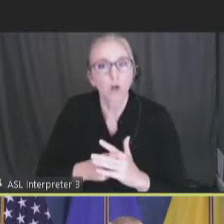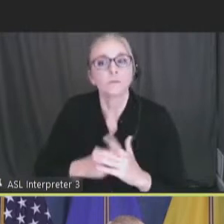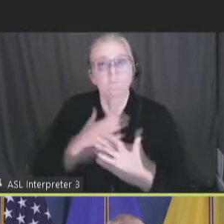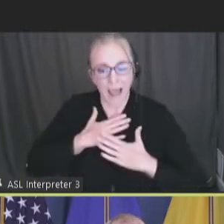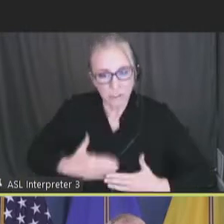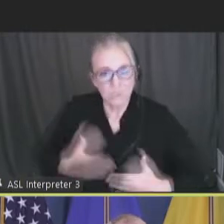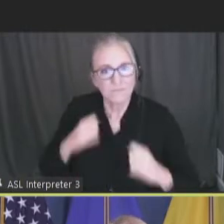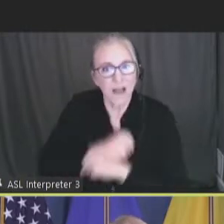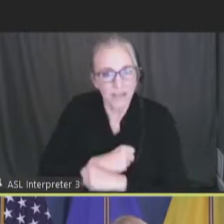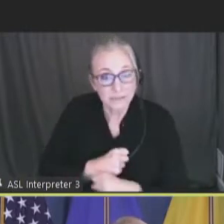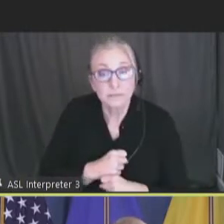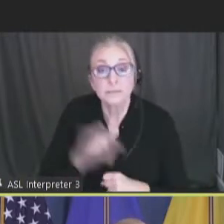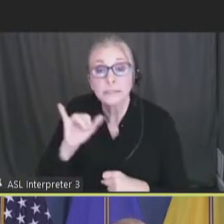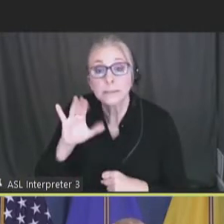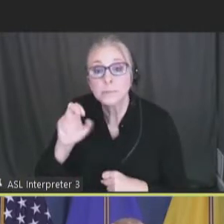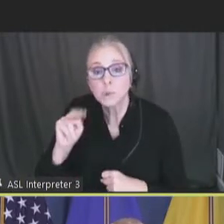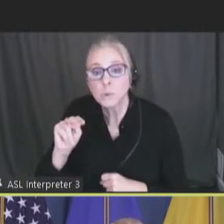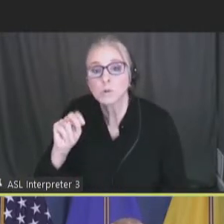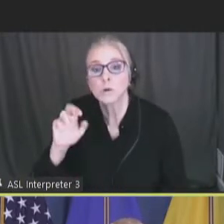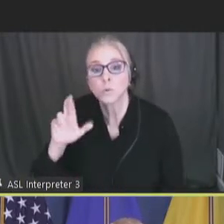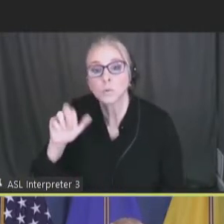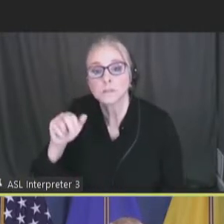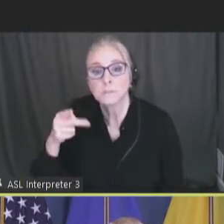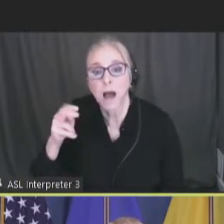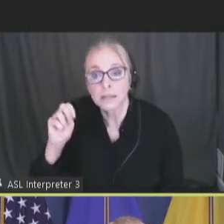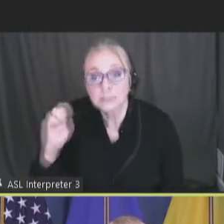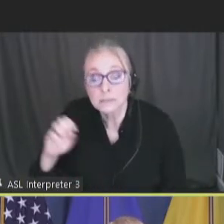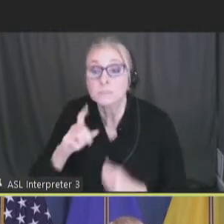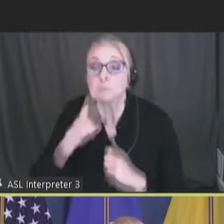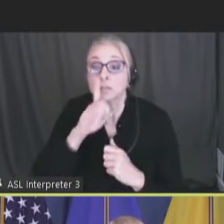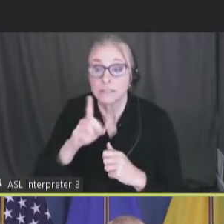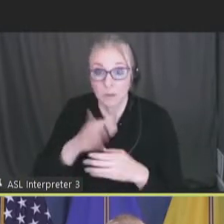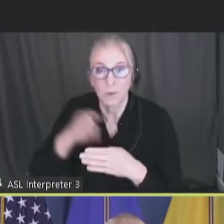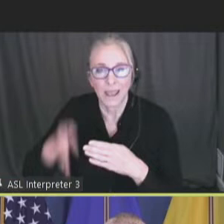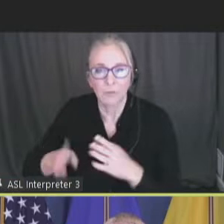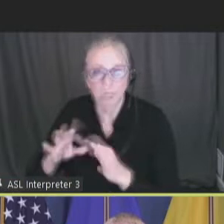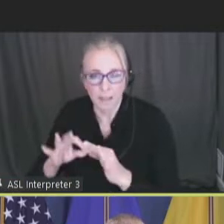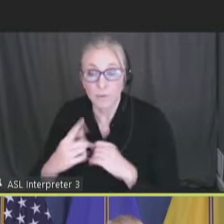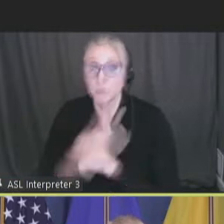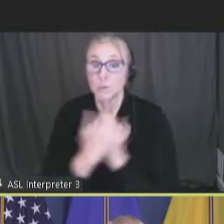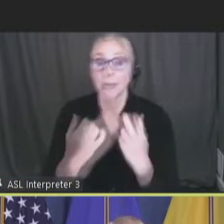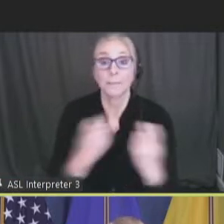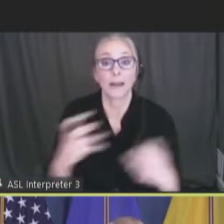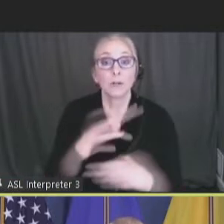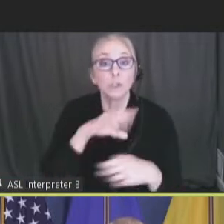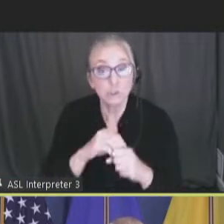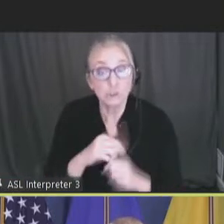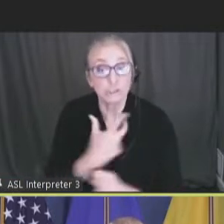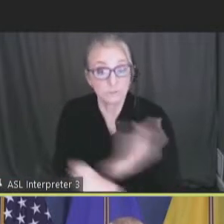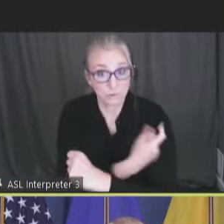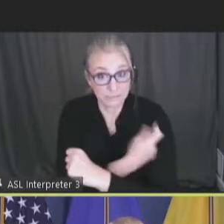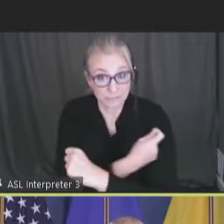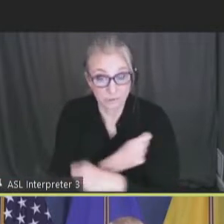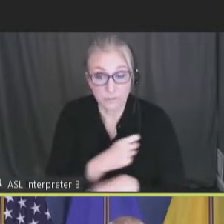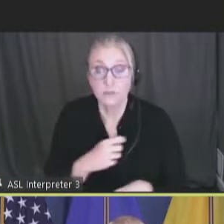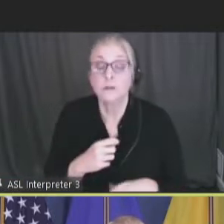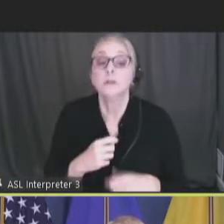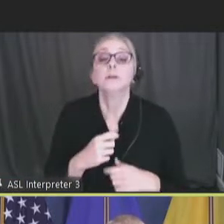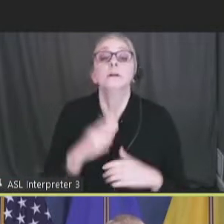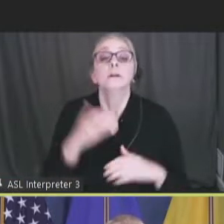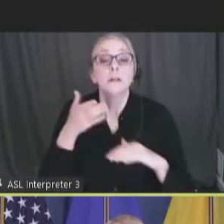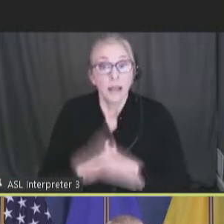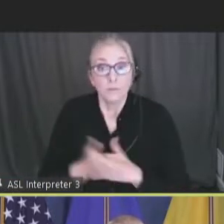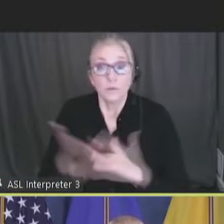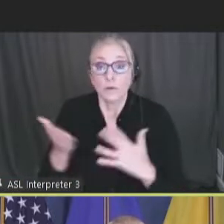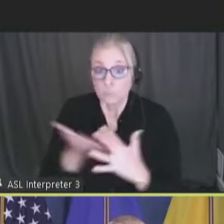And we close the day with public comment. Today, we'll open with a panel on inclusion and immunization. After a brief break,